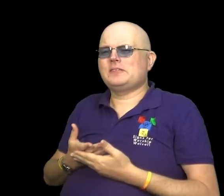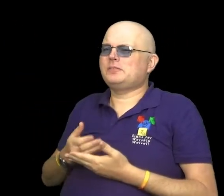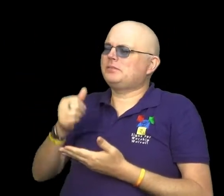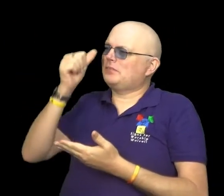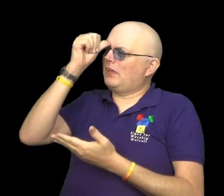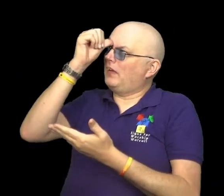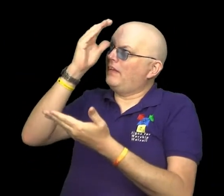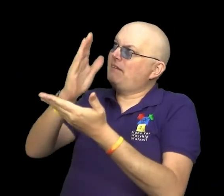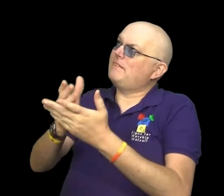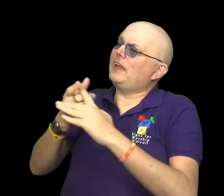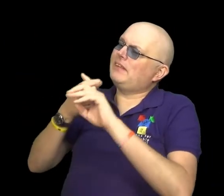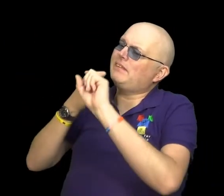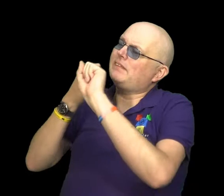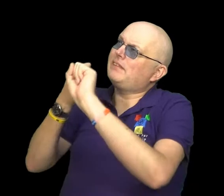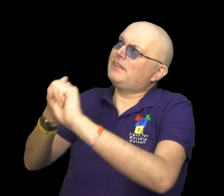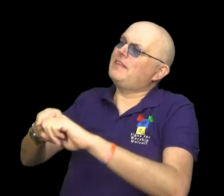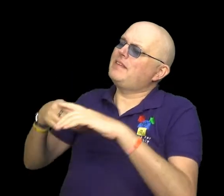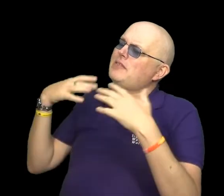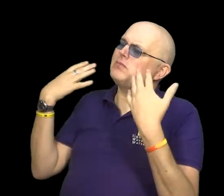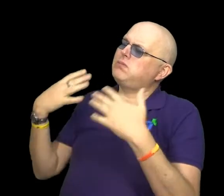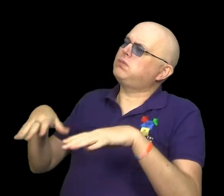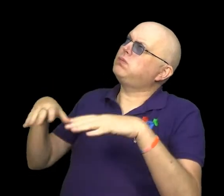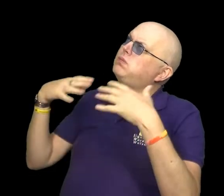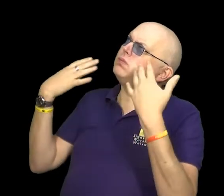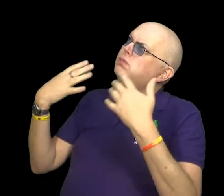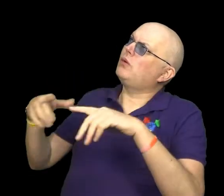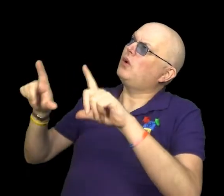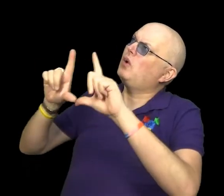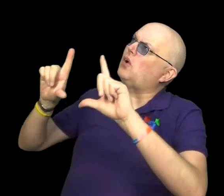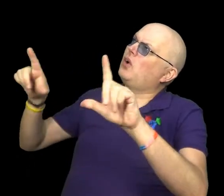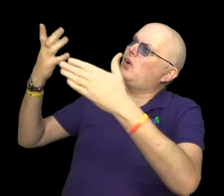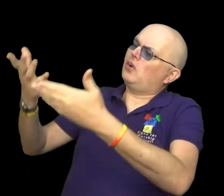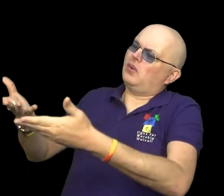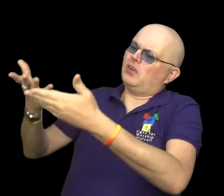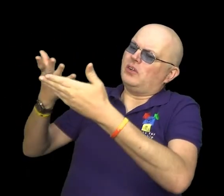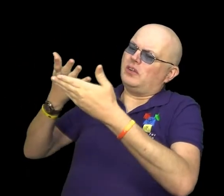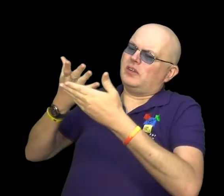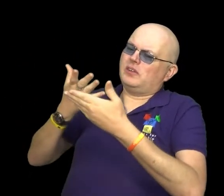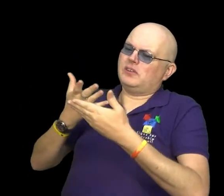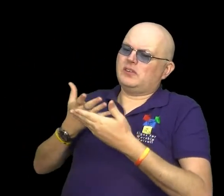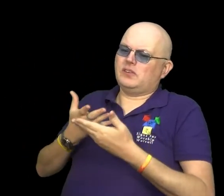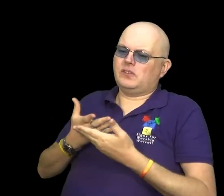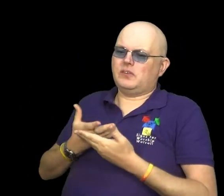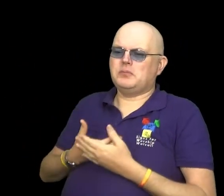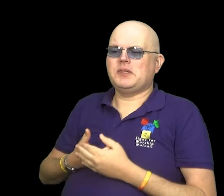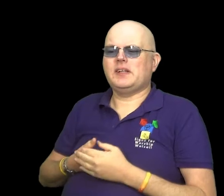Great is thy faithfulness, Lord, unto me.